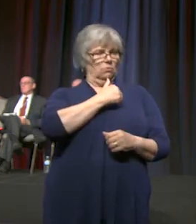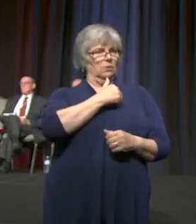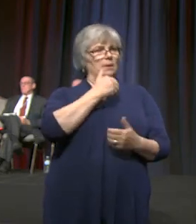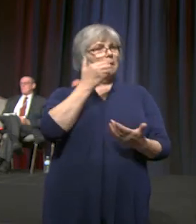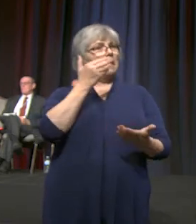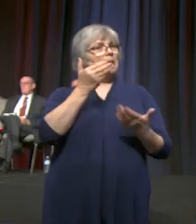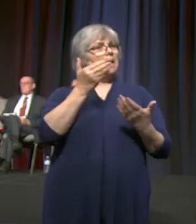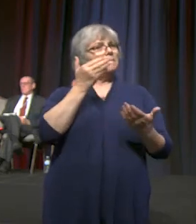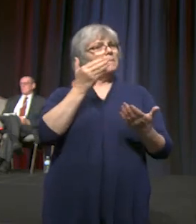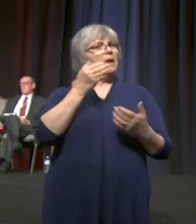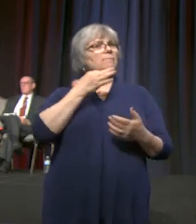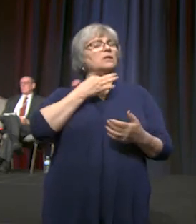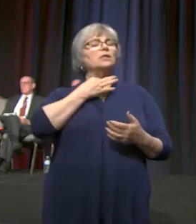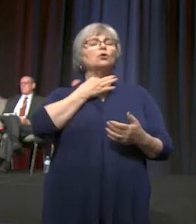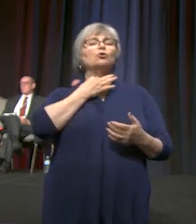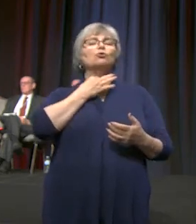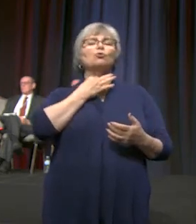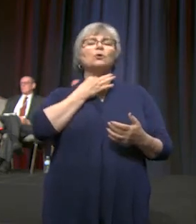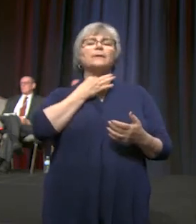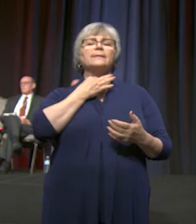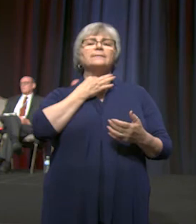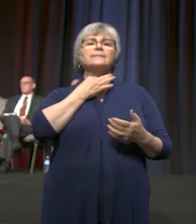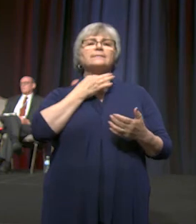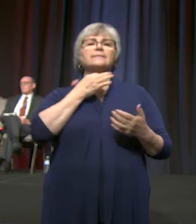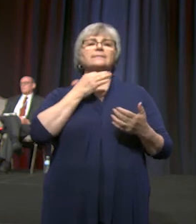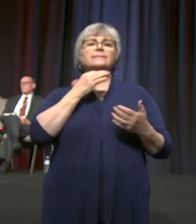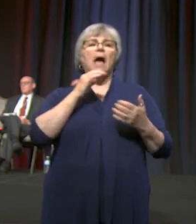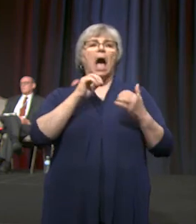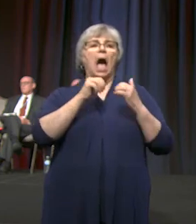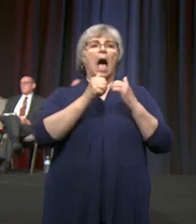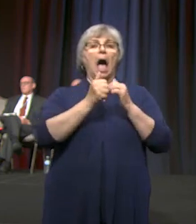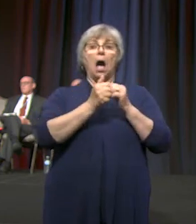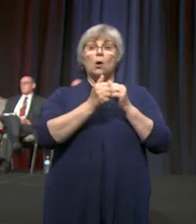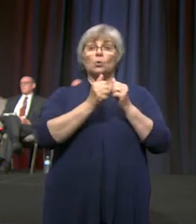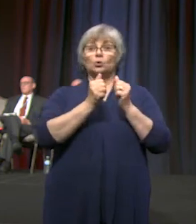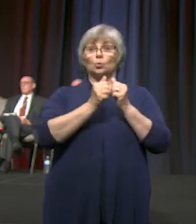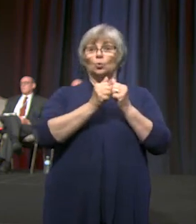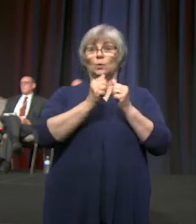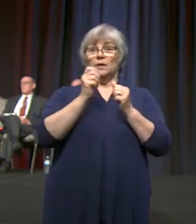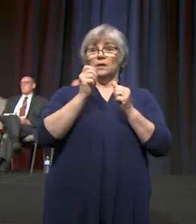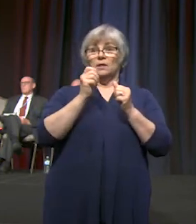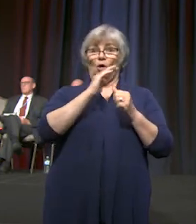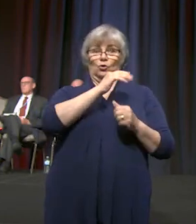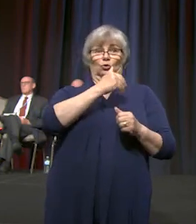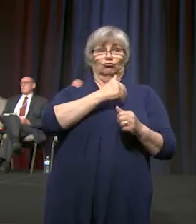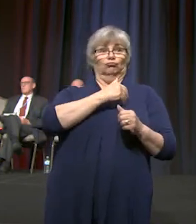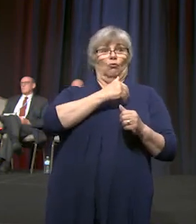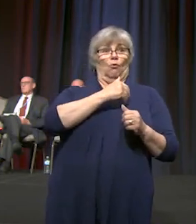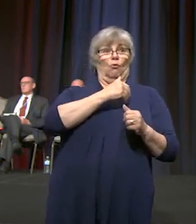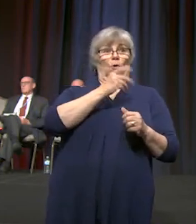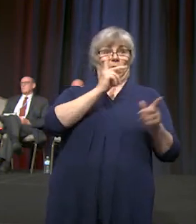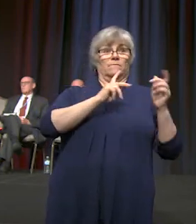curious, how is it with the souls of the people around you?